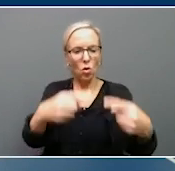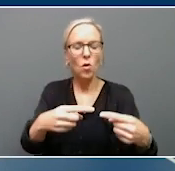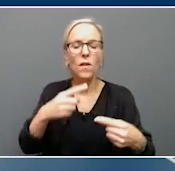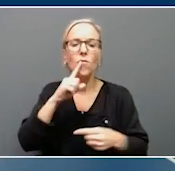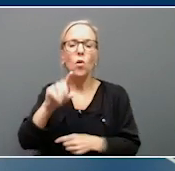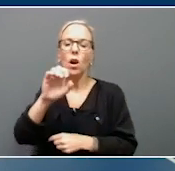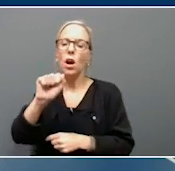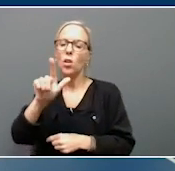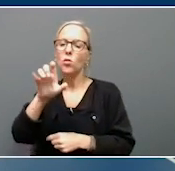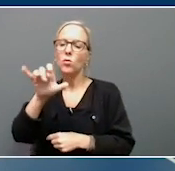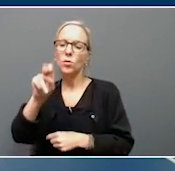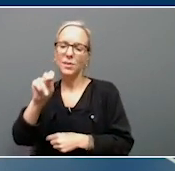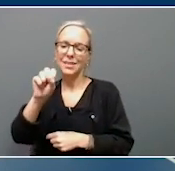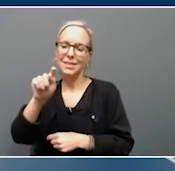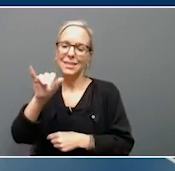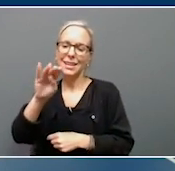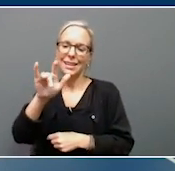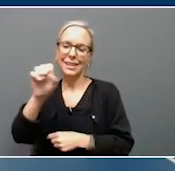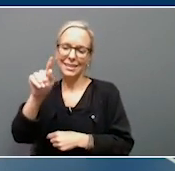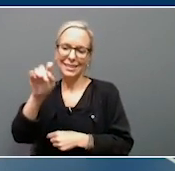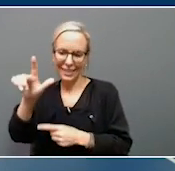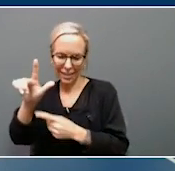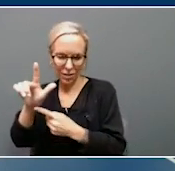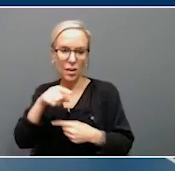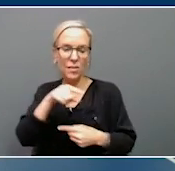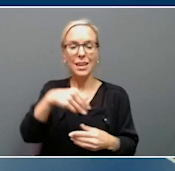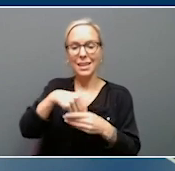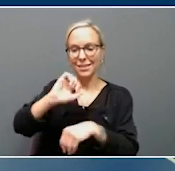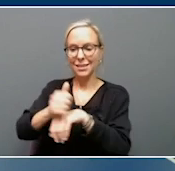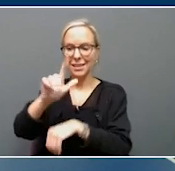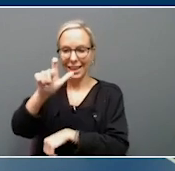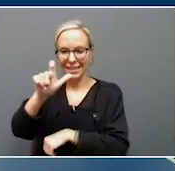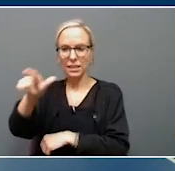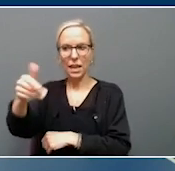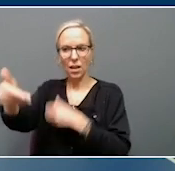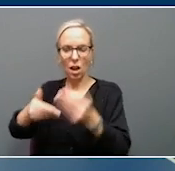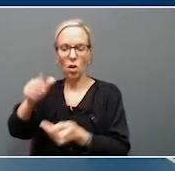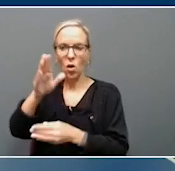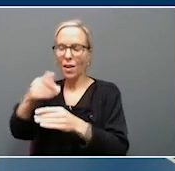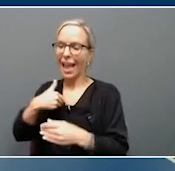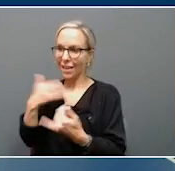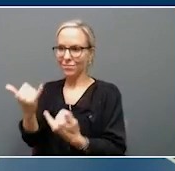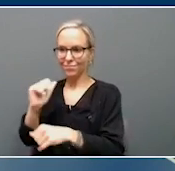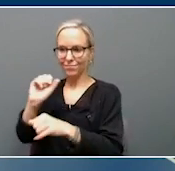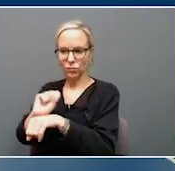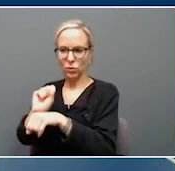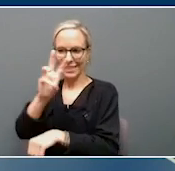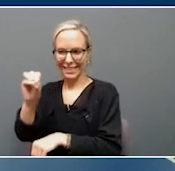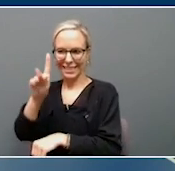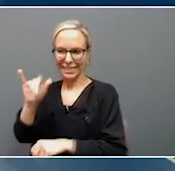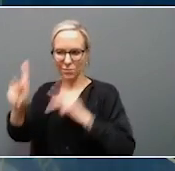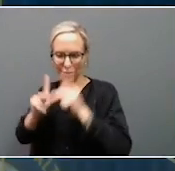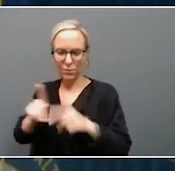Steel also operates in Lexington, where it employs 60 Kentuckians. Congratulations to Harbor Steel on this new location in Bowling